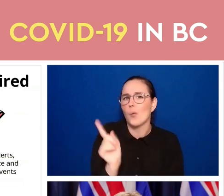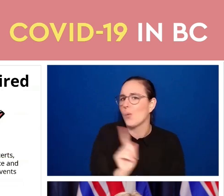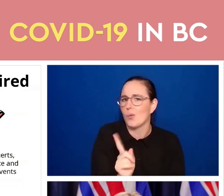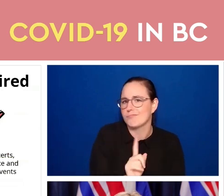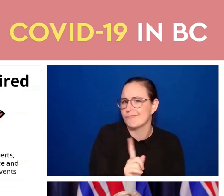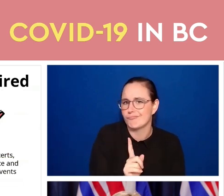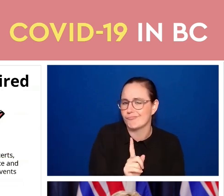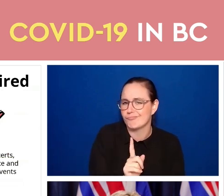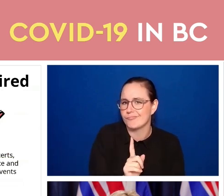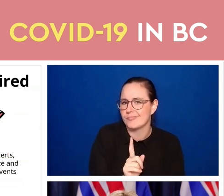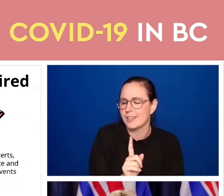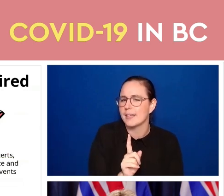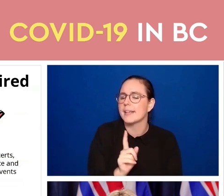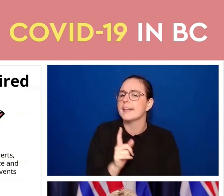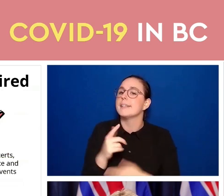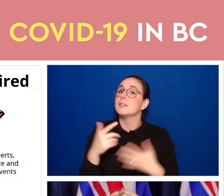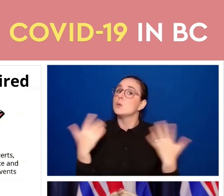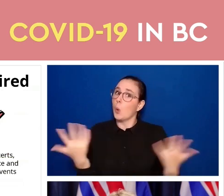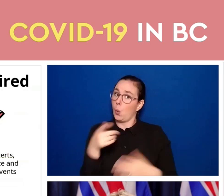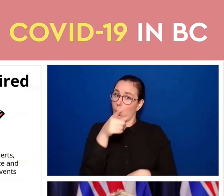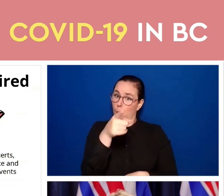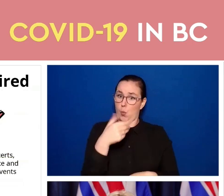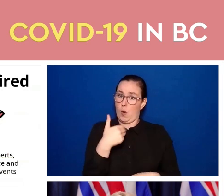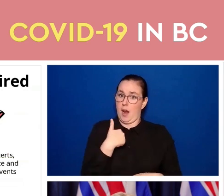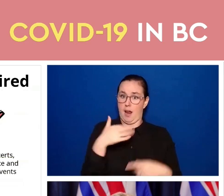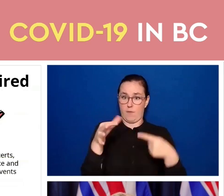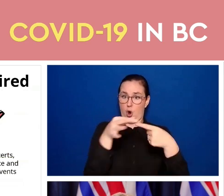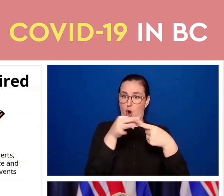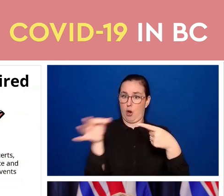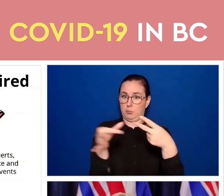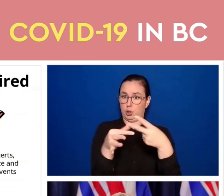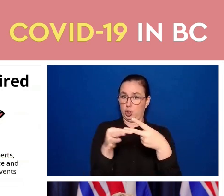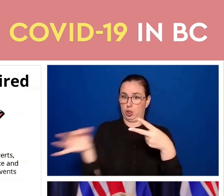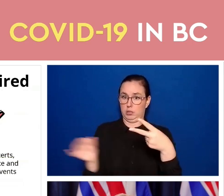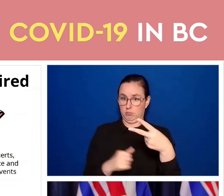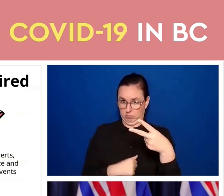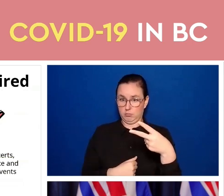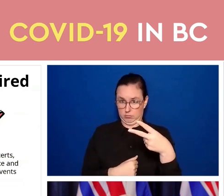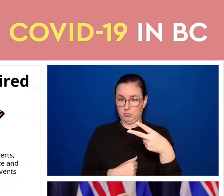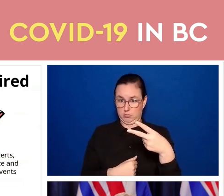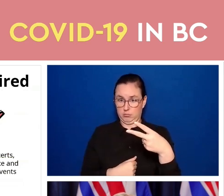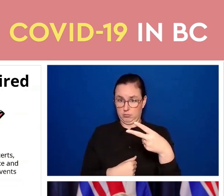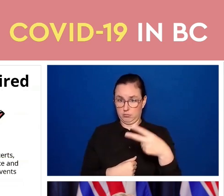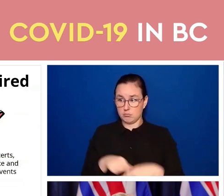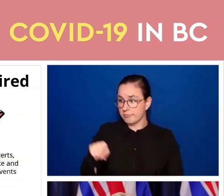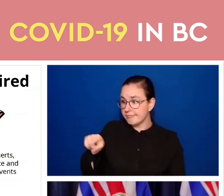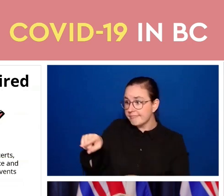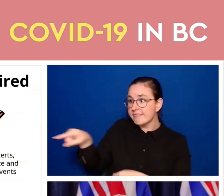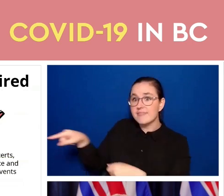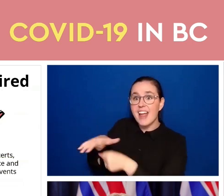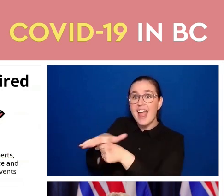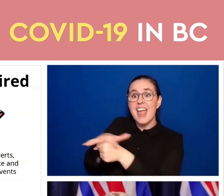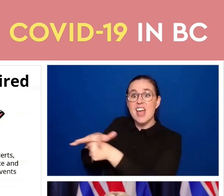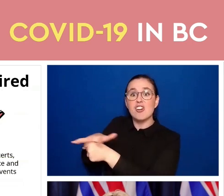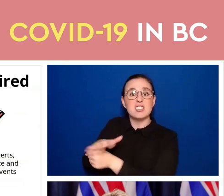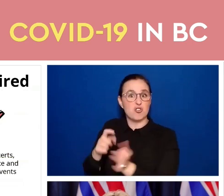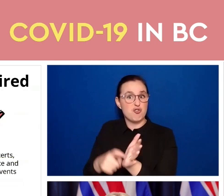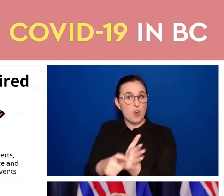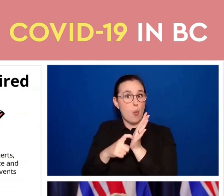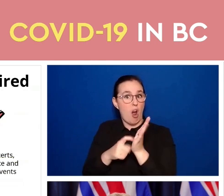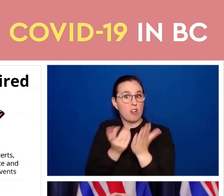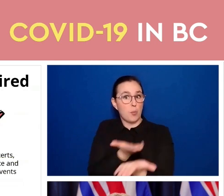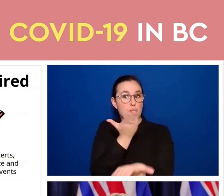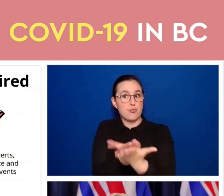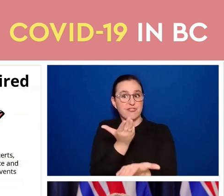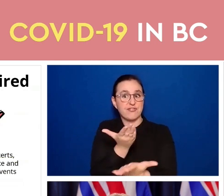to participate in the settings where proof of vaccination will be required. In order, however, to minimise disruption